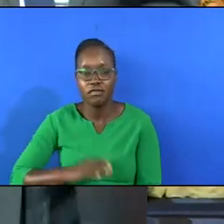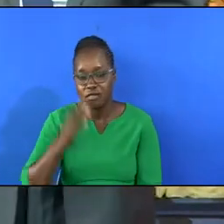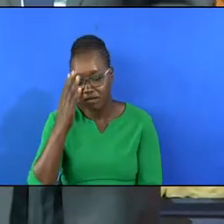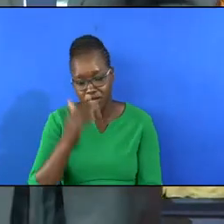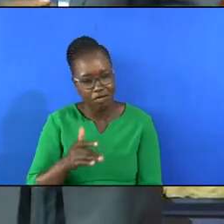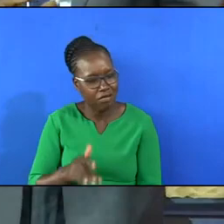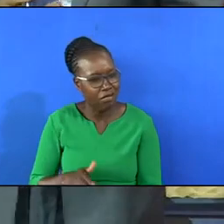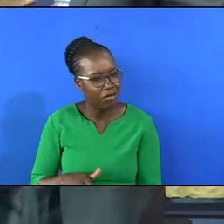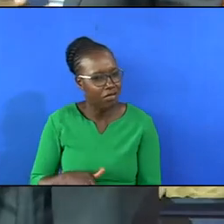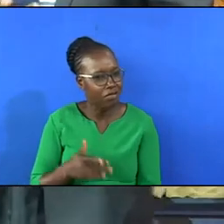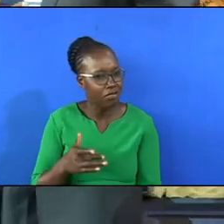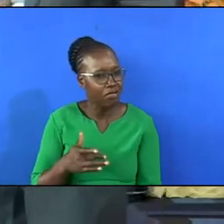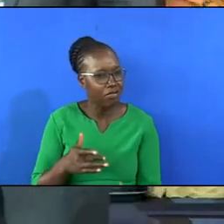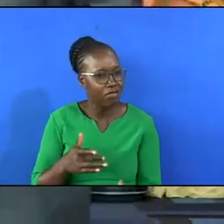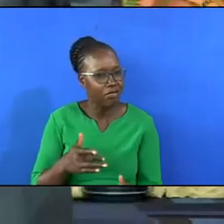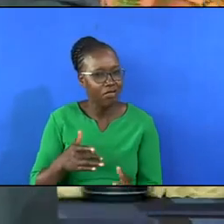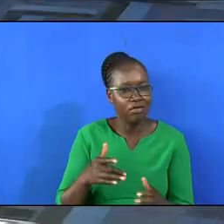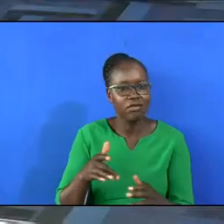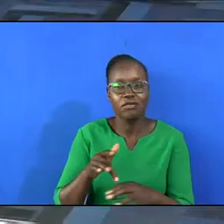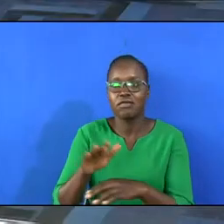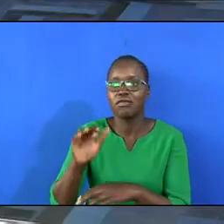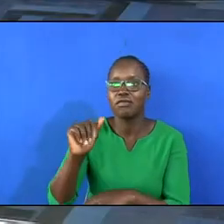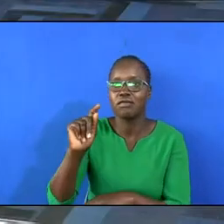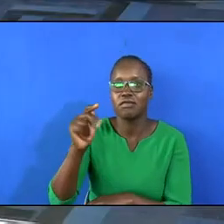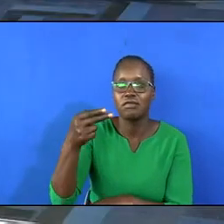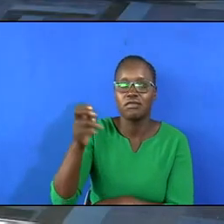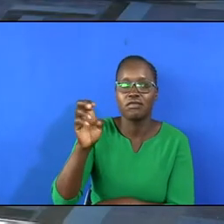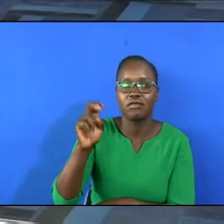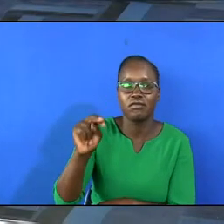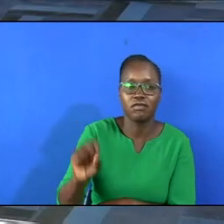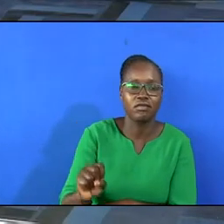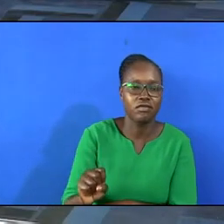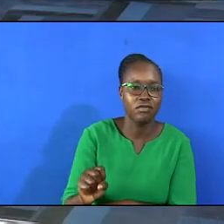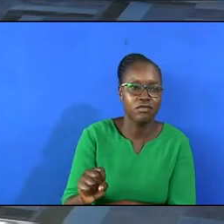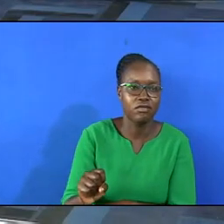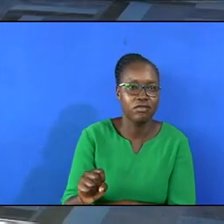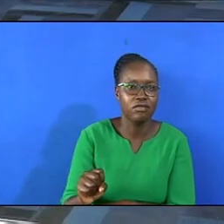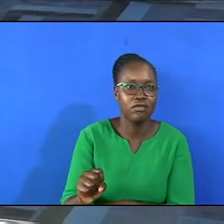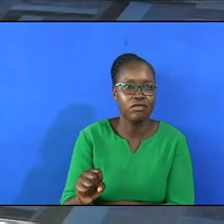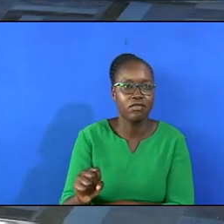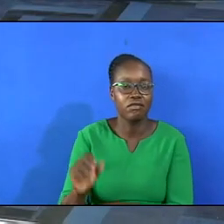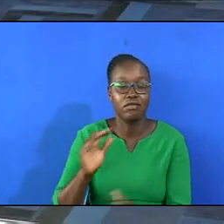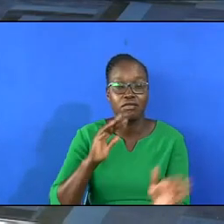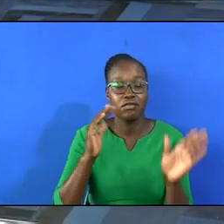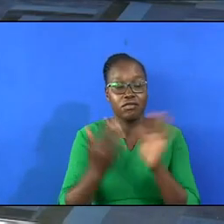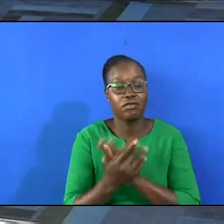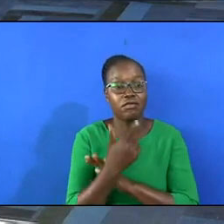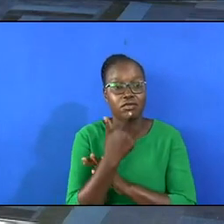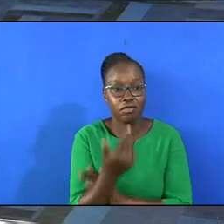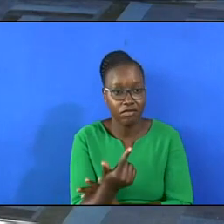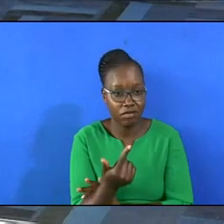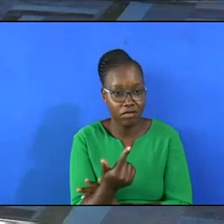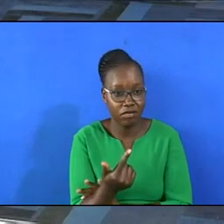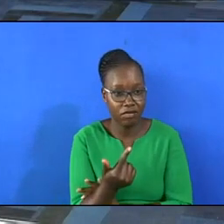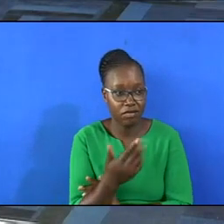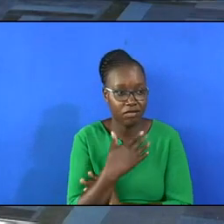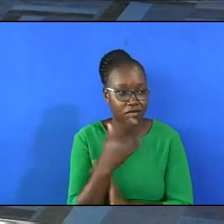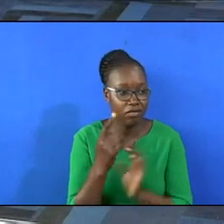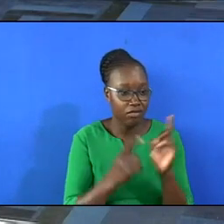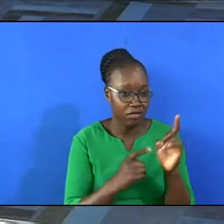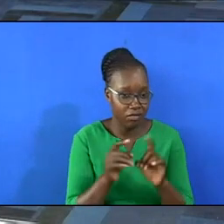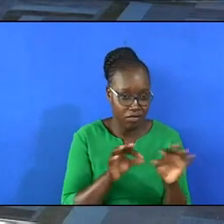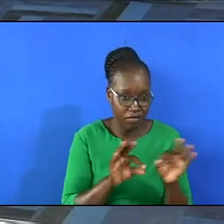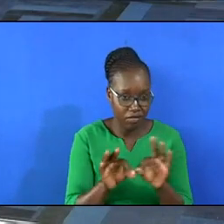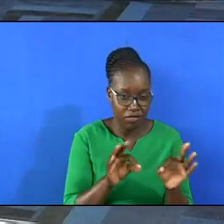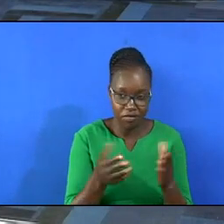failed when he went to Athens he used a philosophical approach says I want to explain